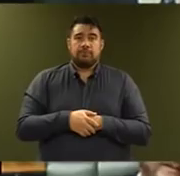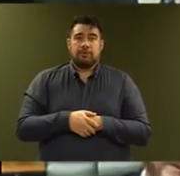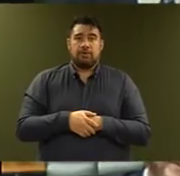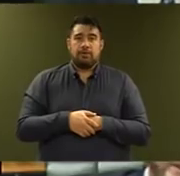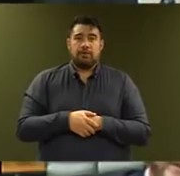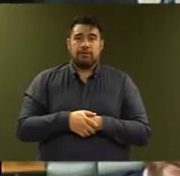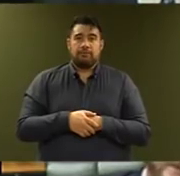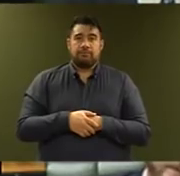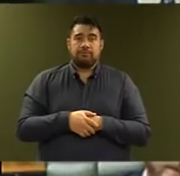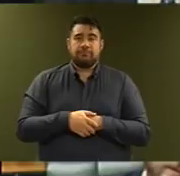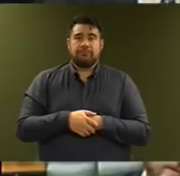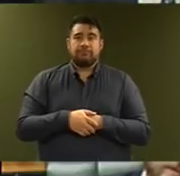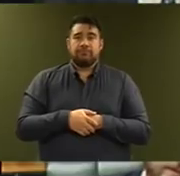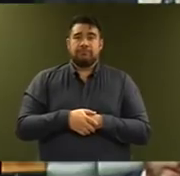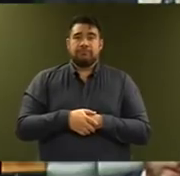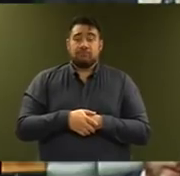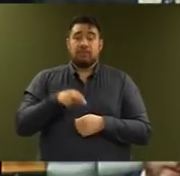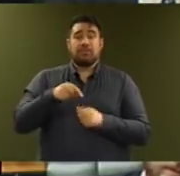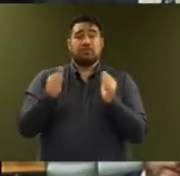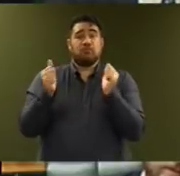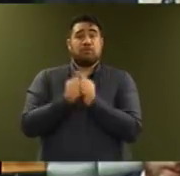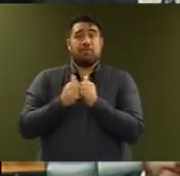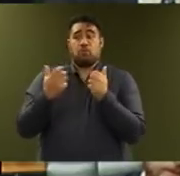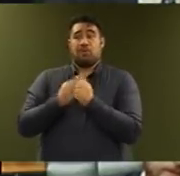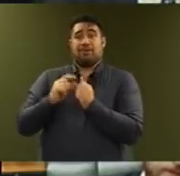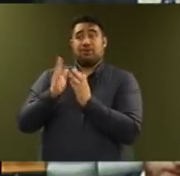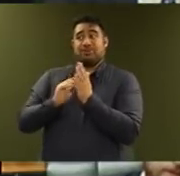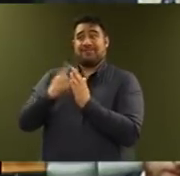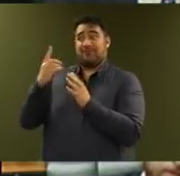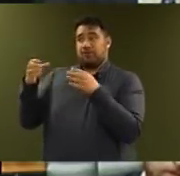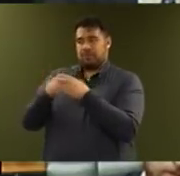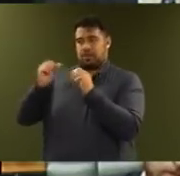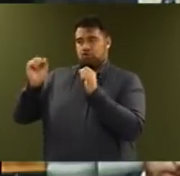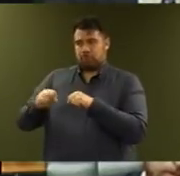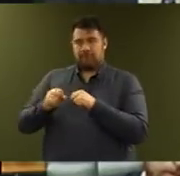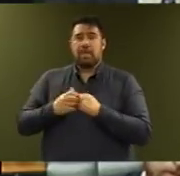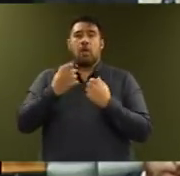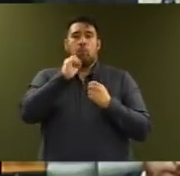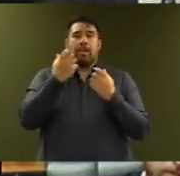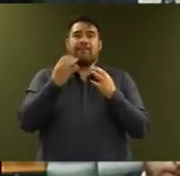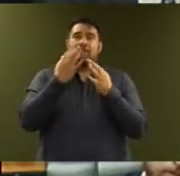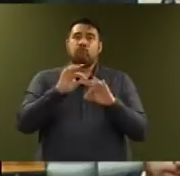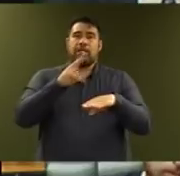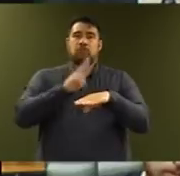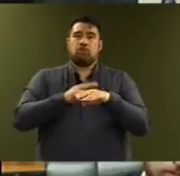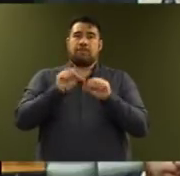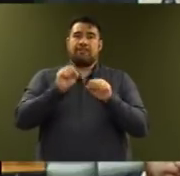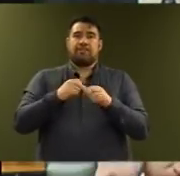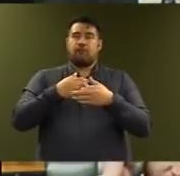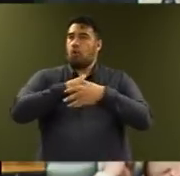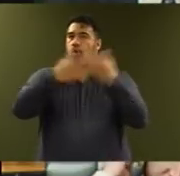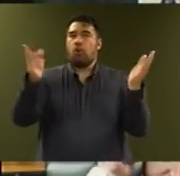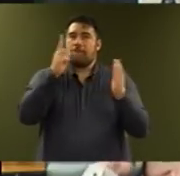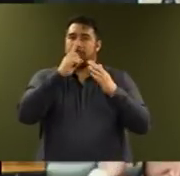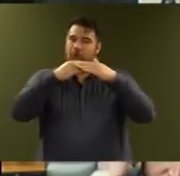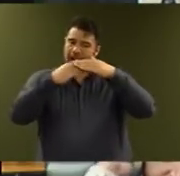As promised as part of our agreement with New Zealand First, free doctor's visits will be available to everyone under the age of 14 and